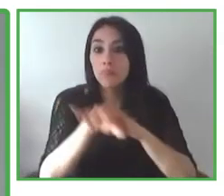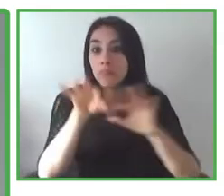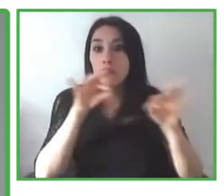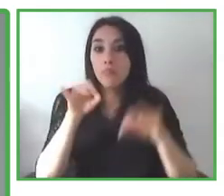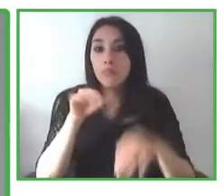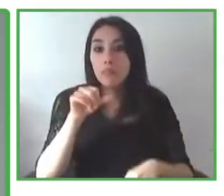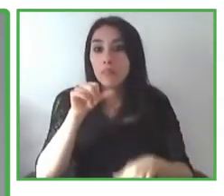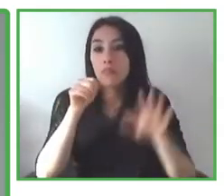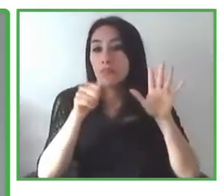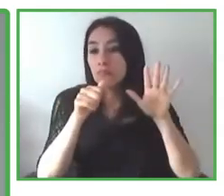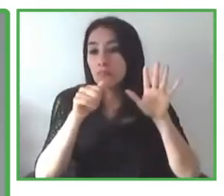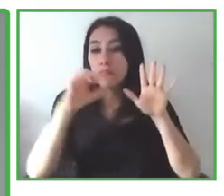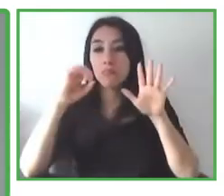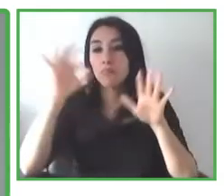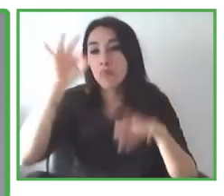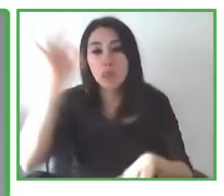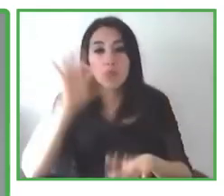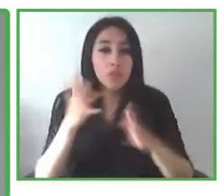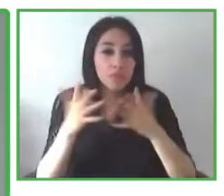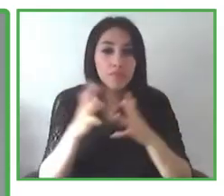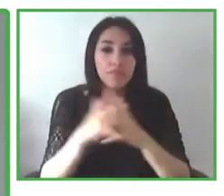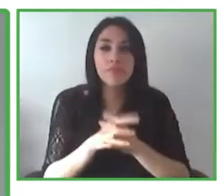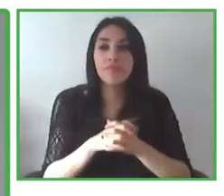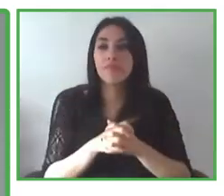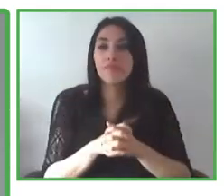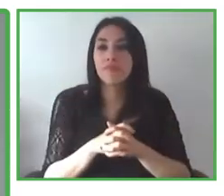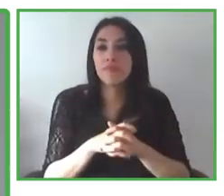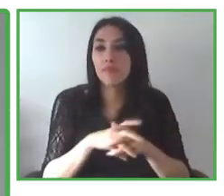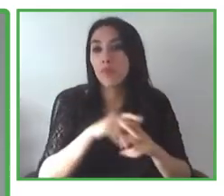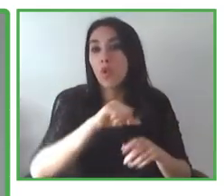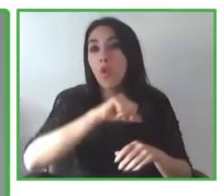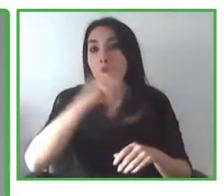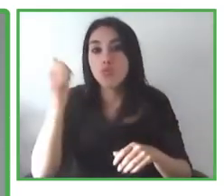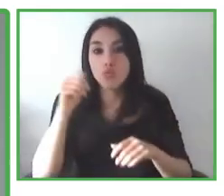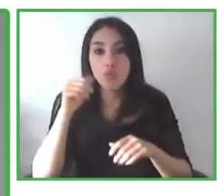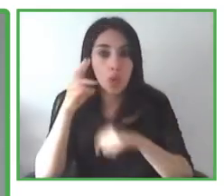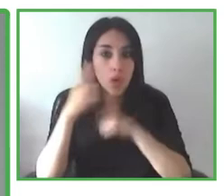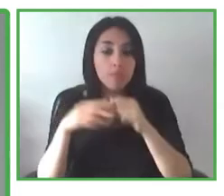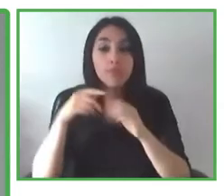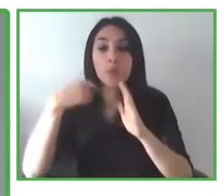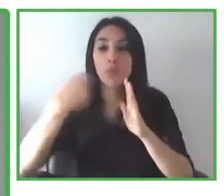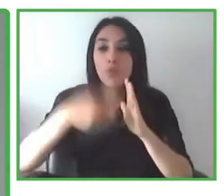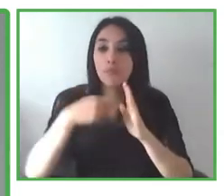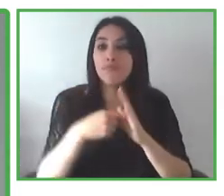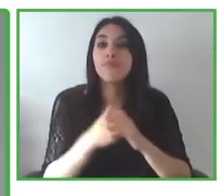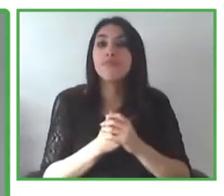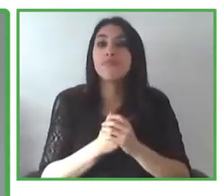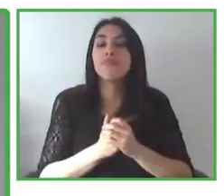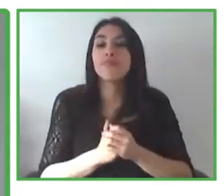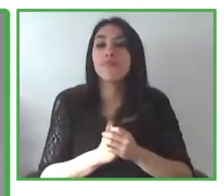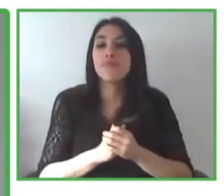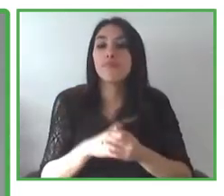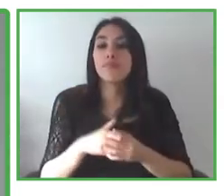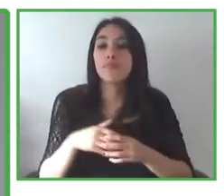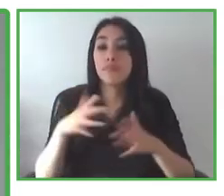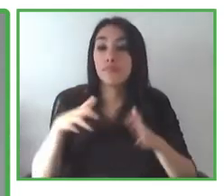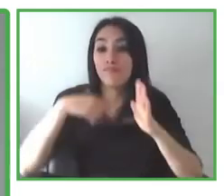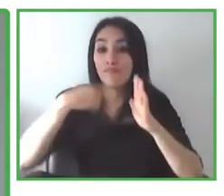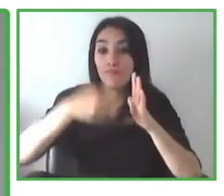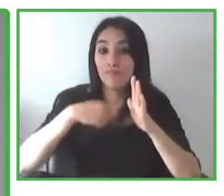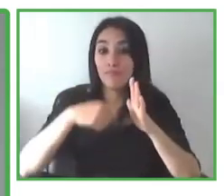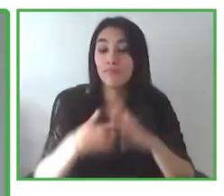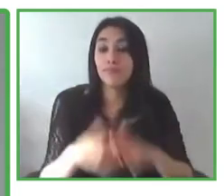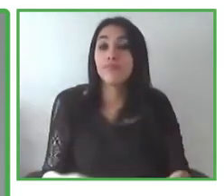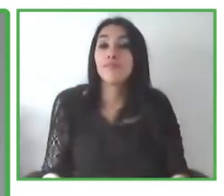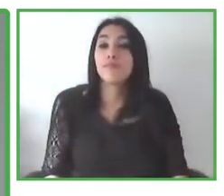Project. Zero Project Impact Transfer takes Zero Project one step further. In 2017, Martin